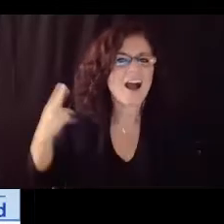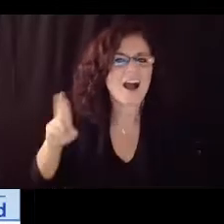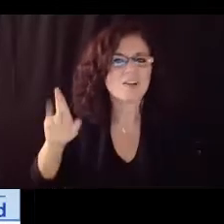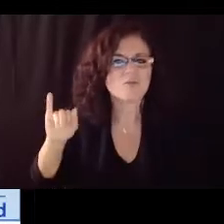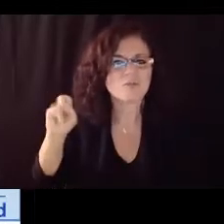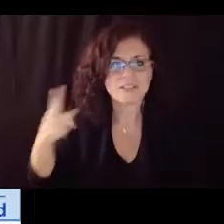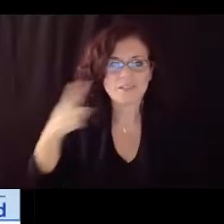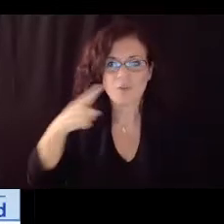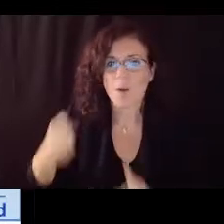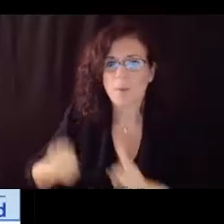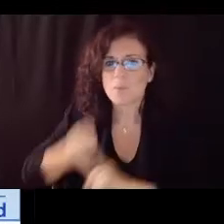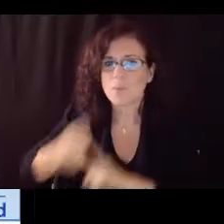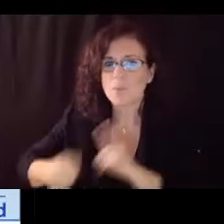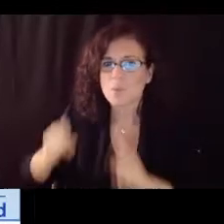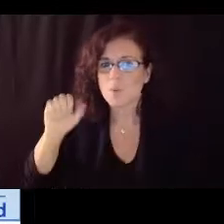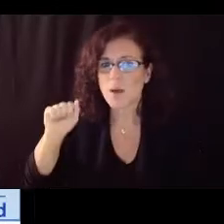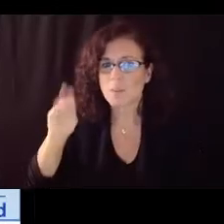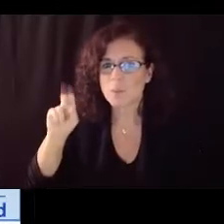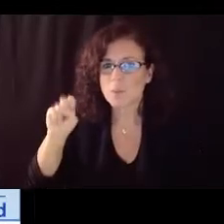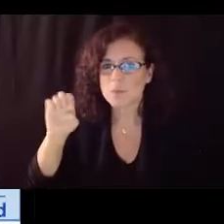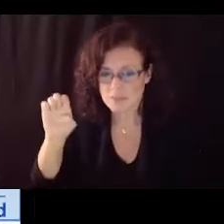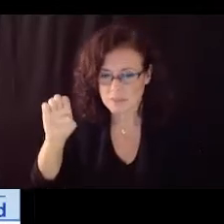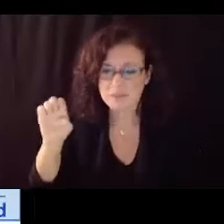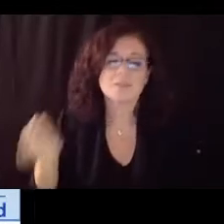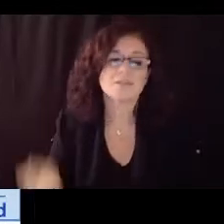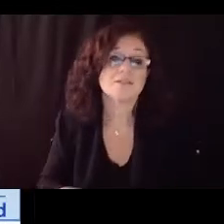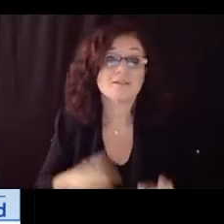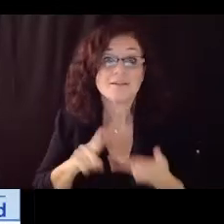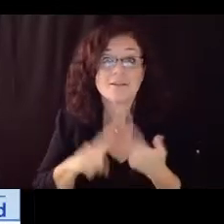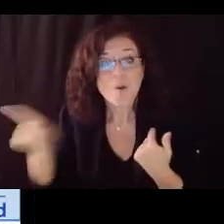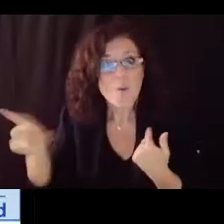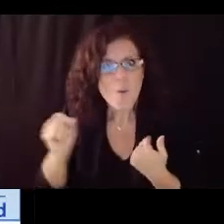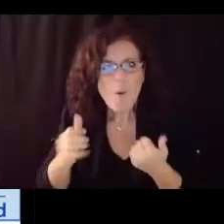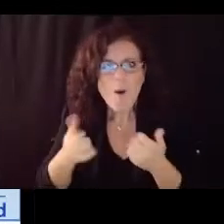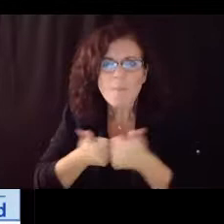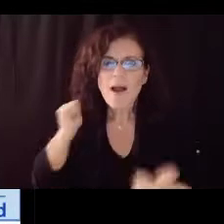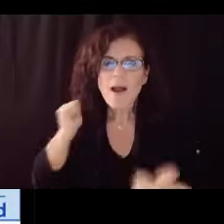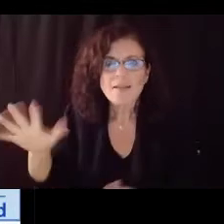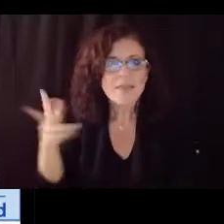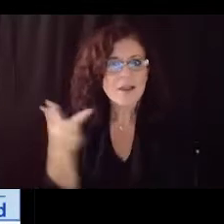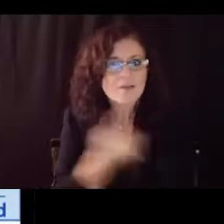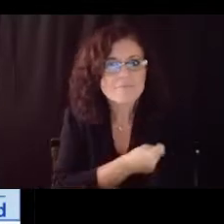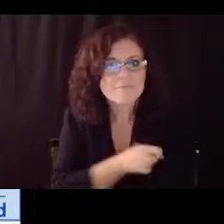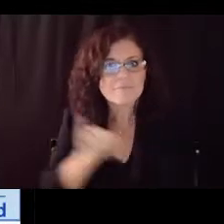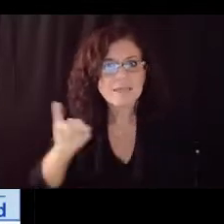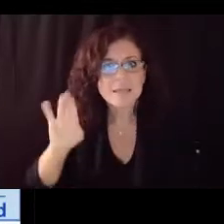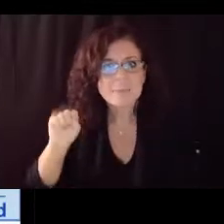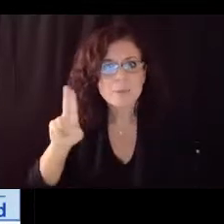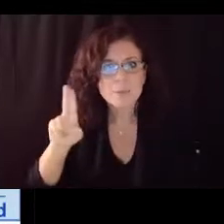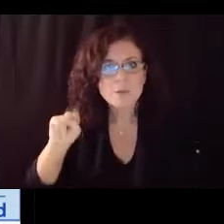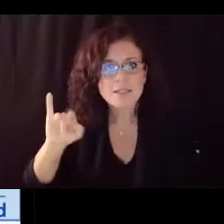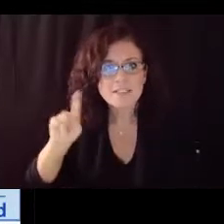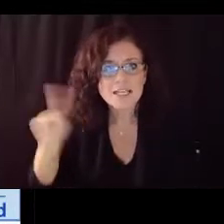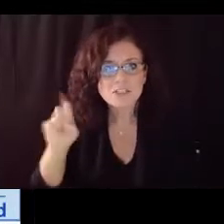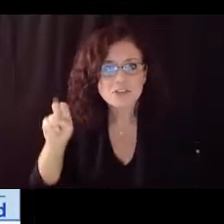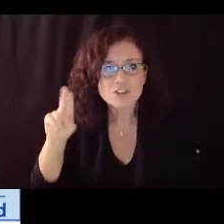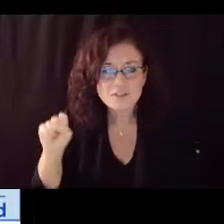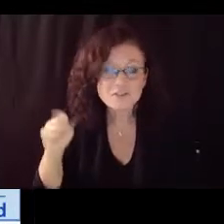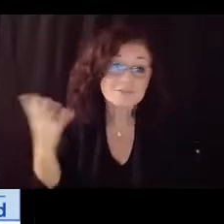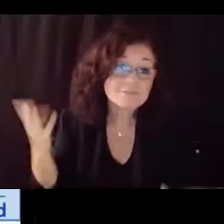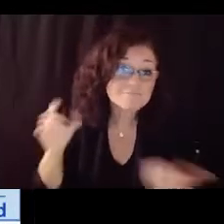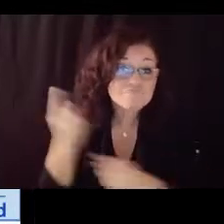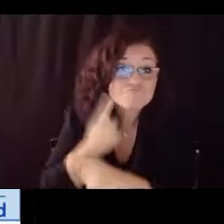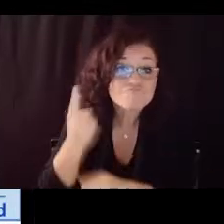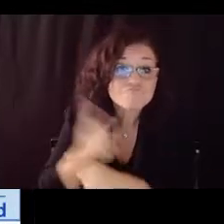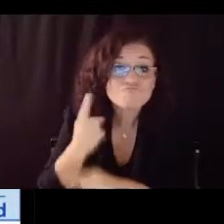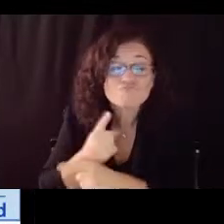of not getting the immunizations that are required that leaves children open for other uh other considerations and other concerns